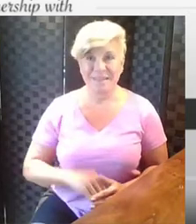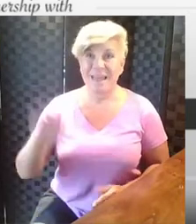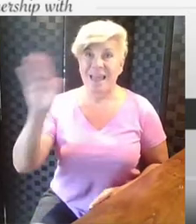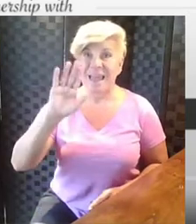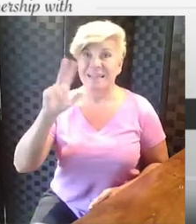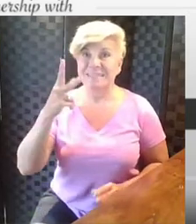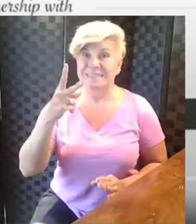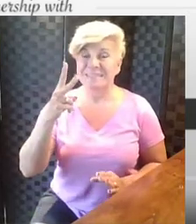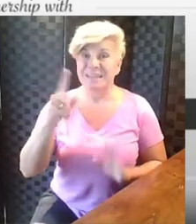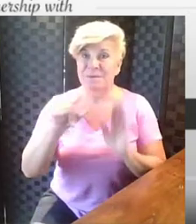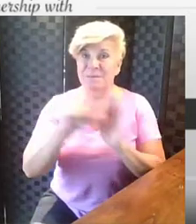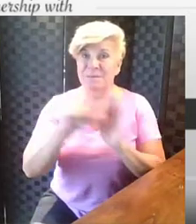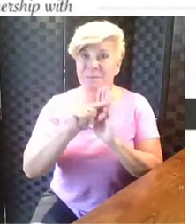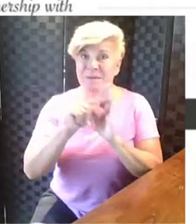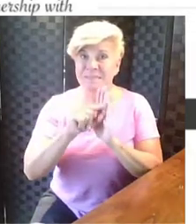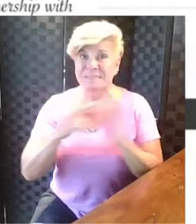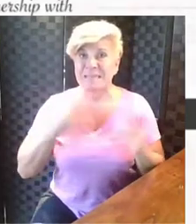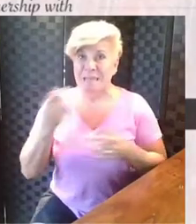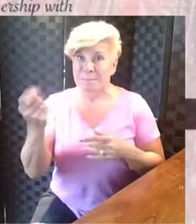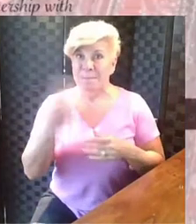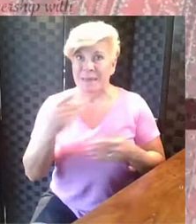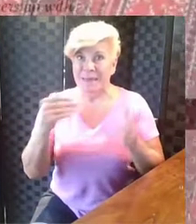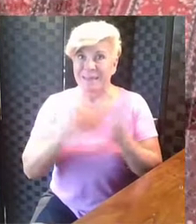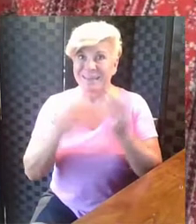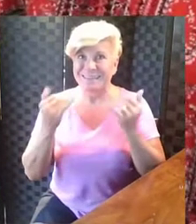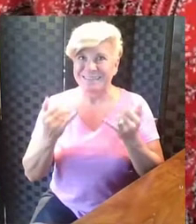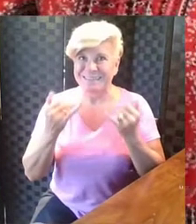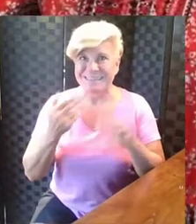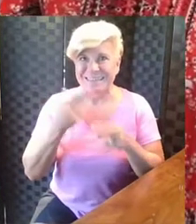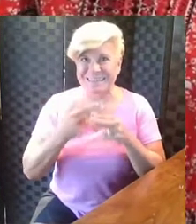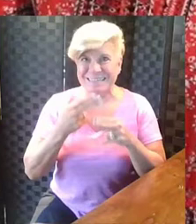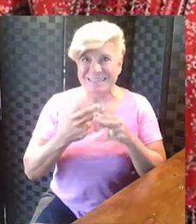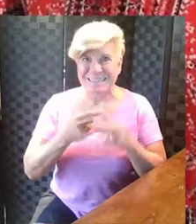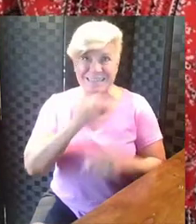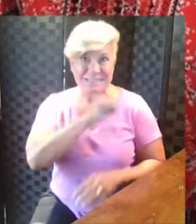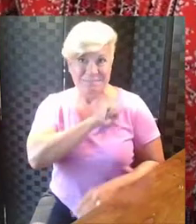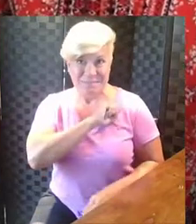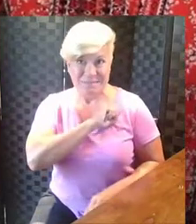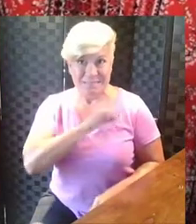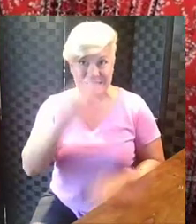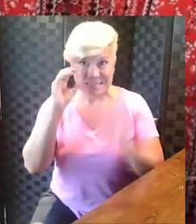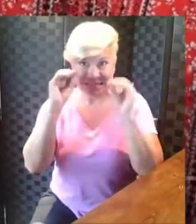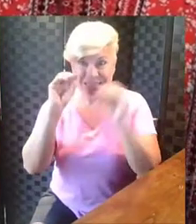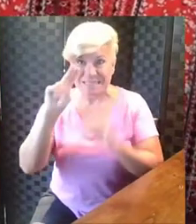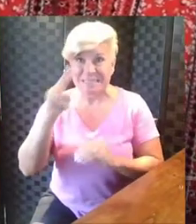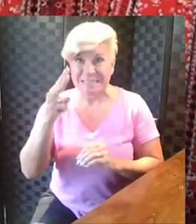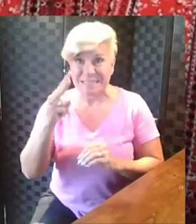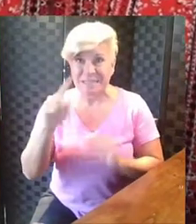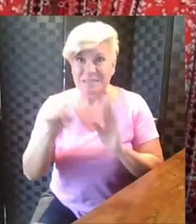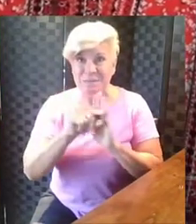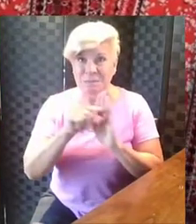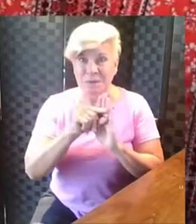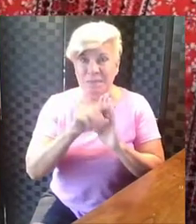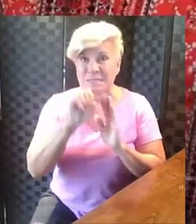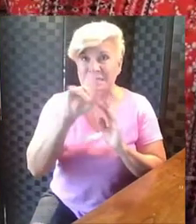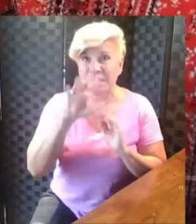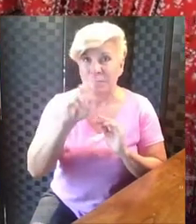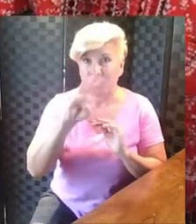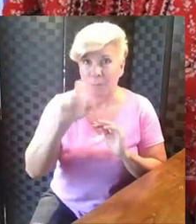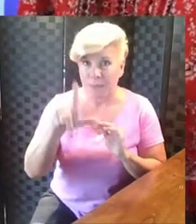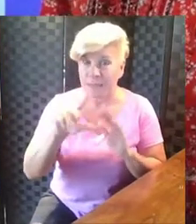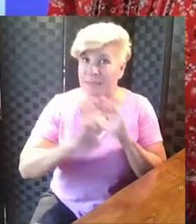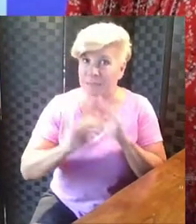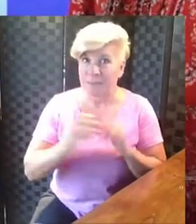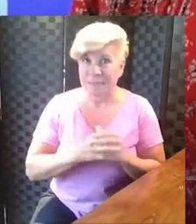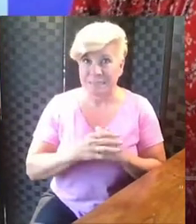Hello second graders. I'm excited to be back with you again today. My name is Mrs. Sniffy and I teach second grade at Stockwell Elementary. We